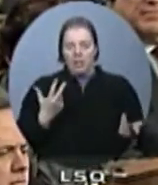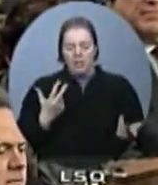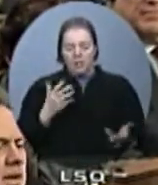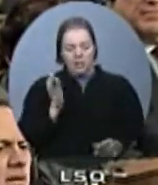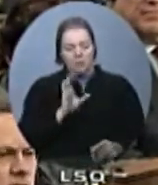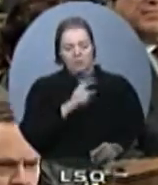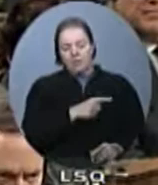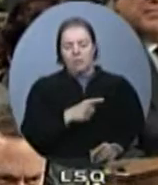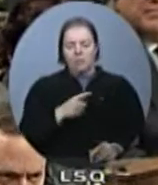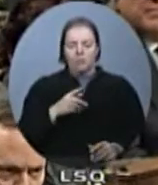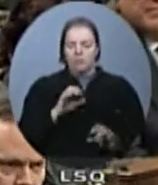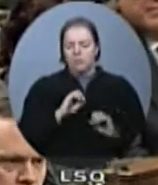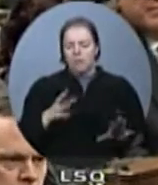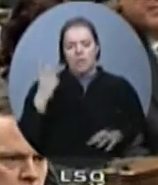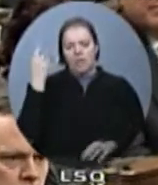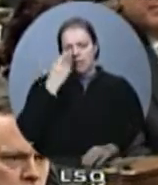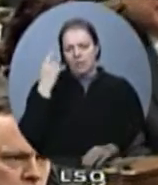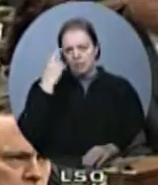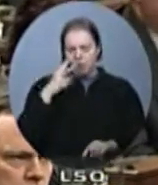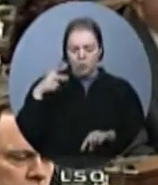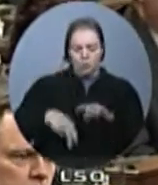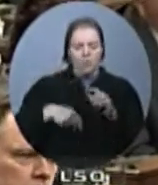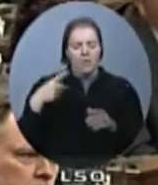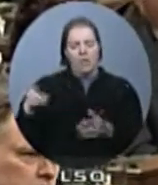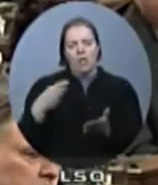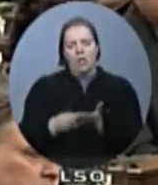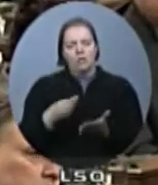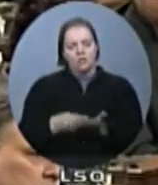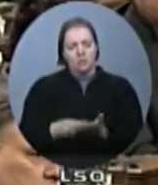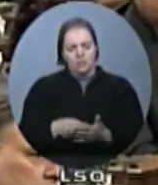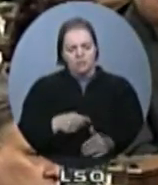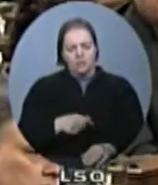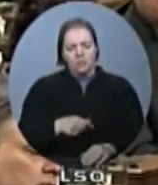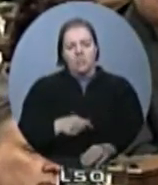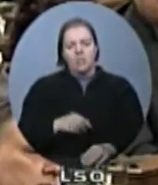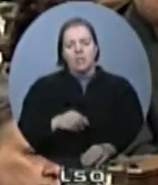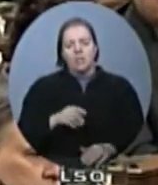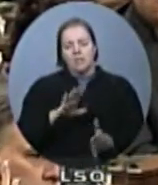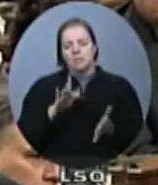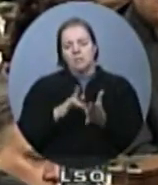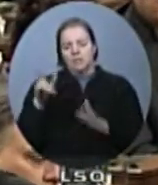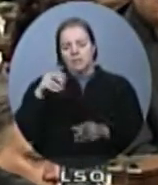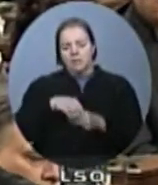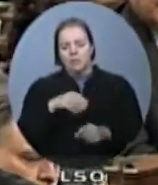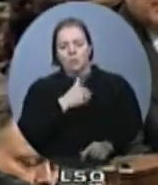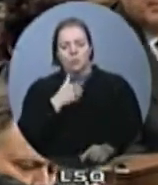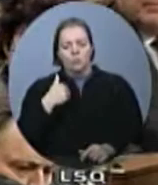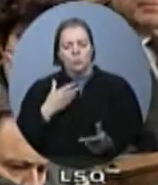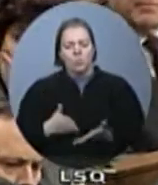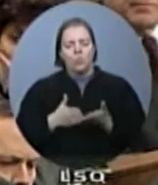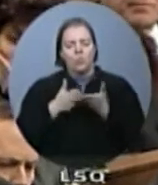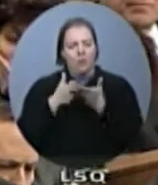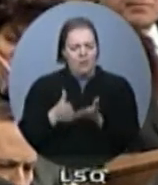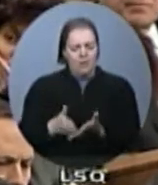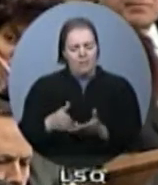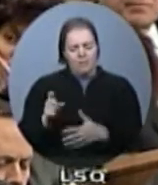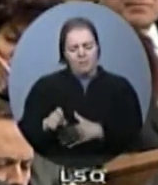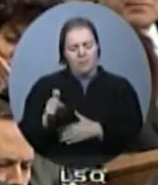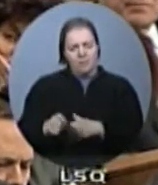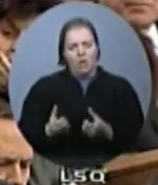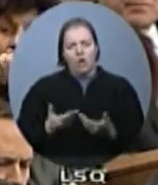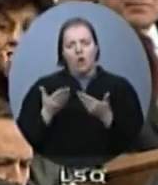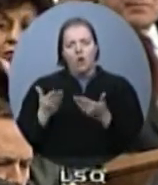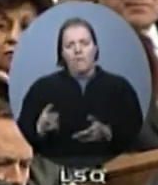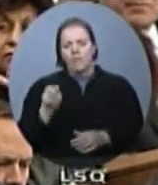funding without reasons. The South Asian Women's Centre in Toronto, which provides vital assistance to 14,000